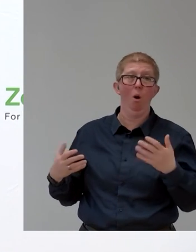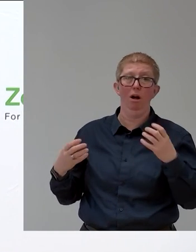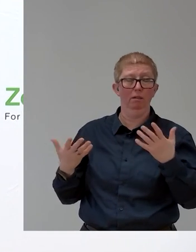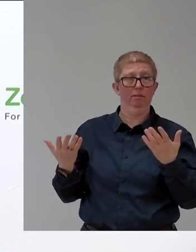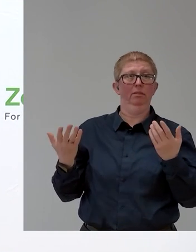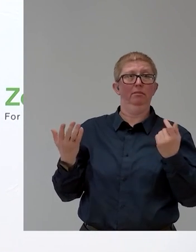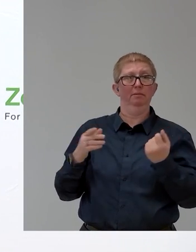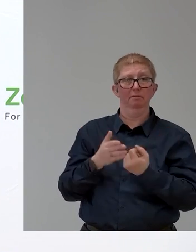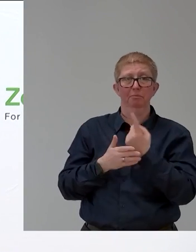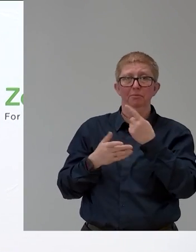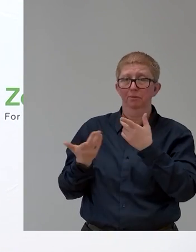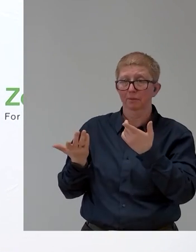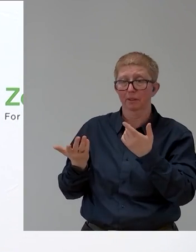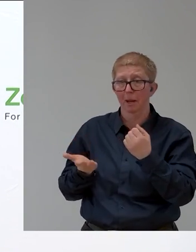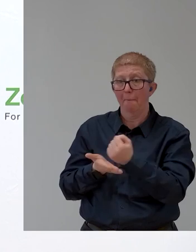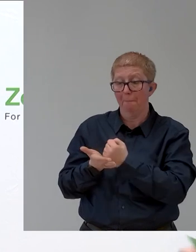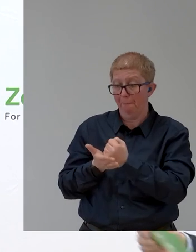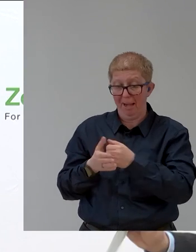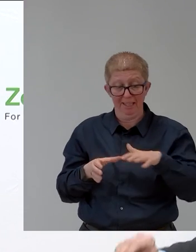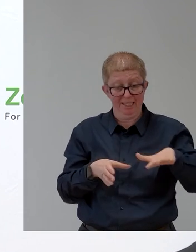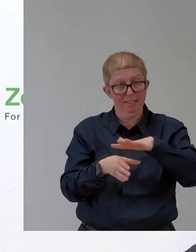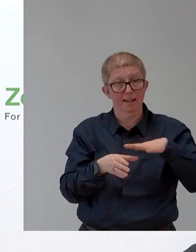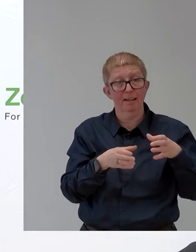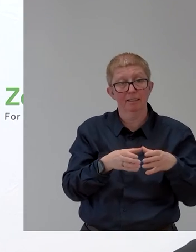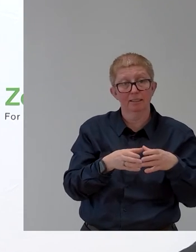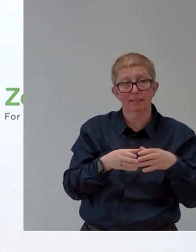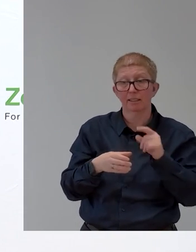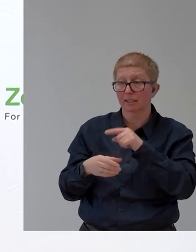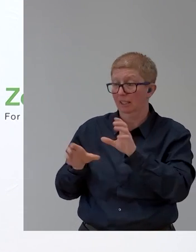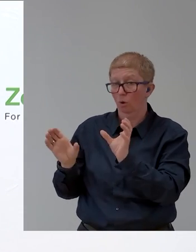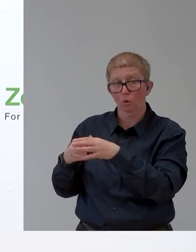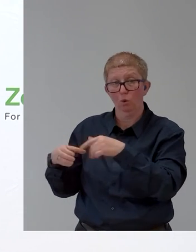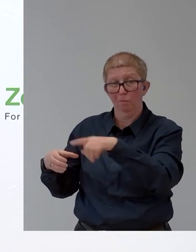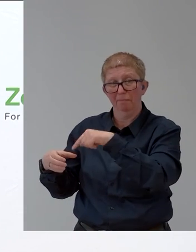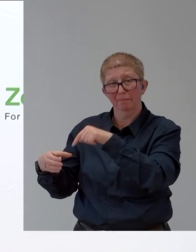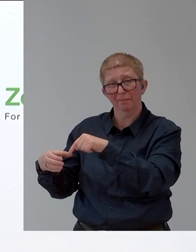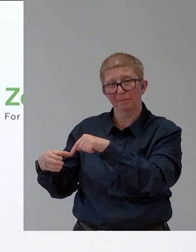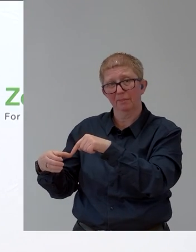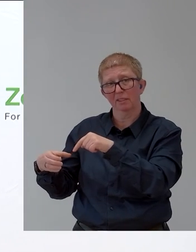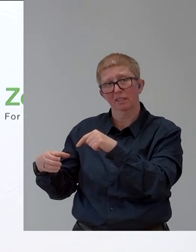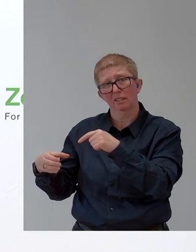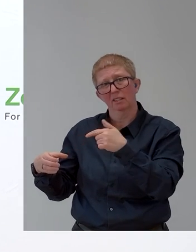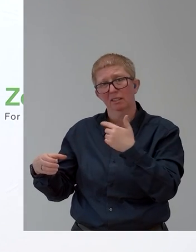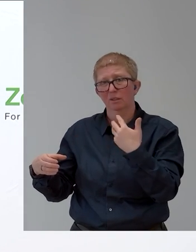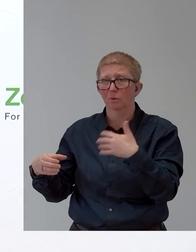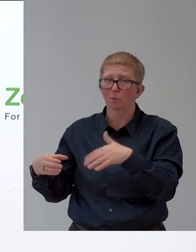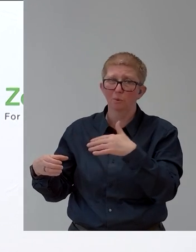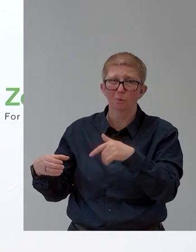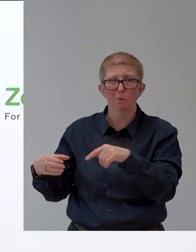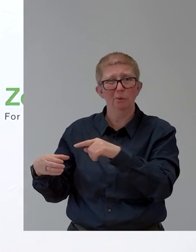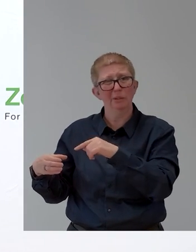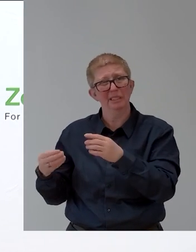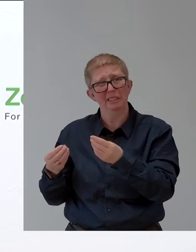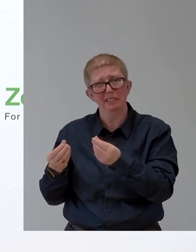point for a target group, which is pretty much vulnerable in growing up and helping